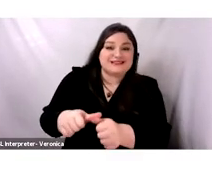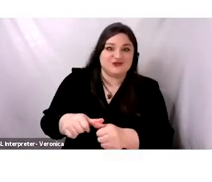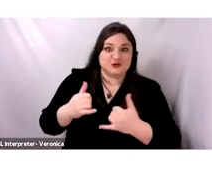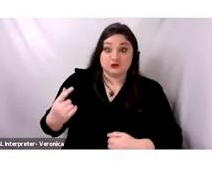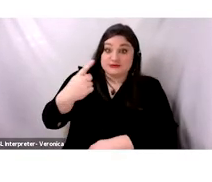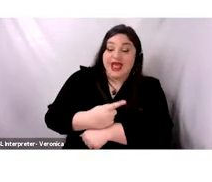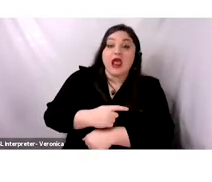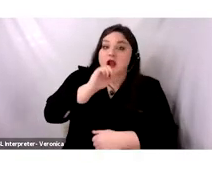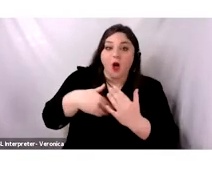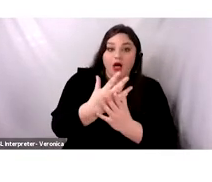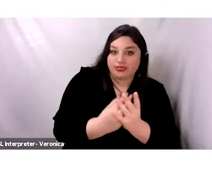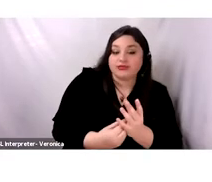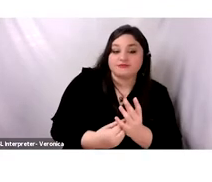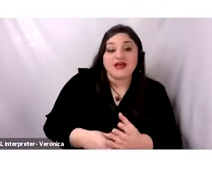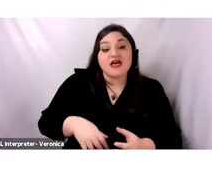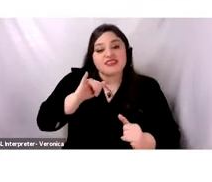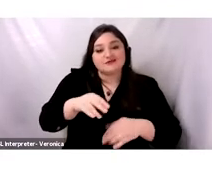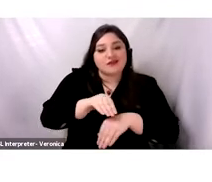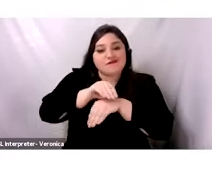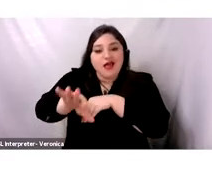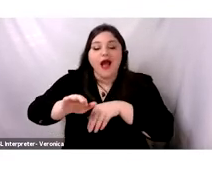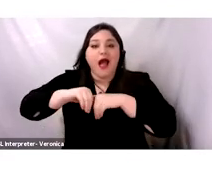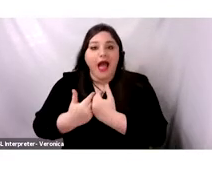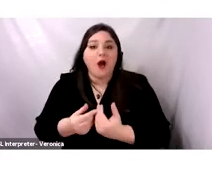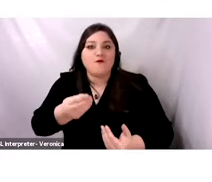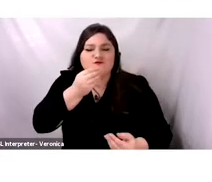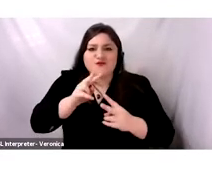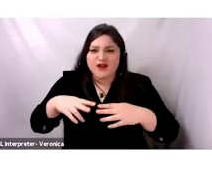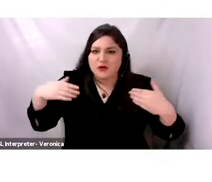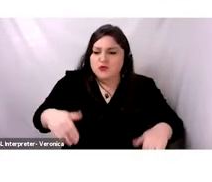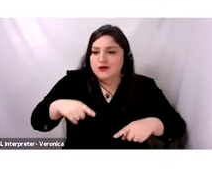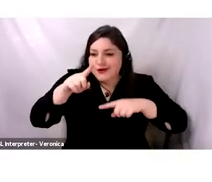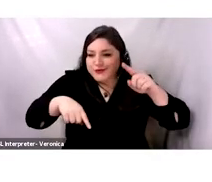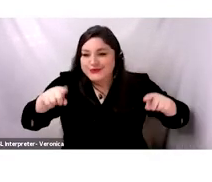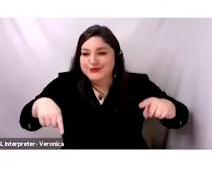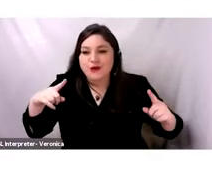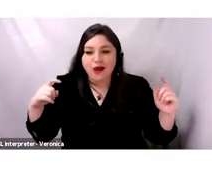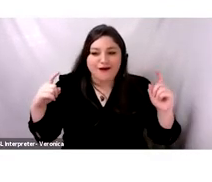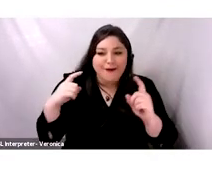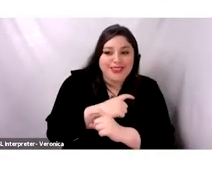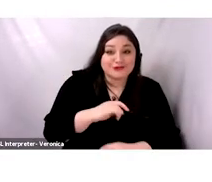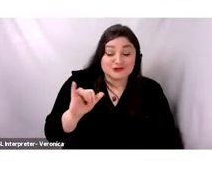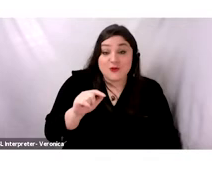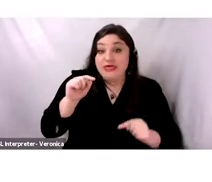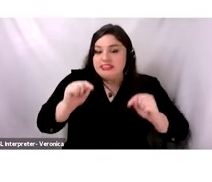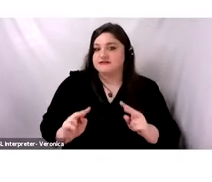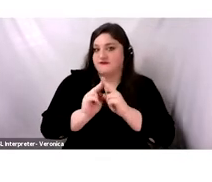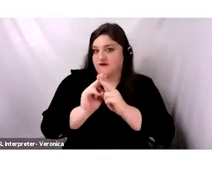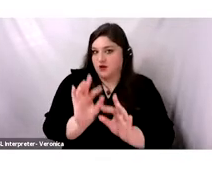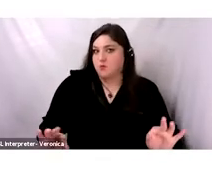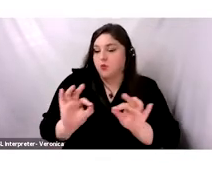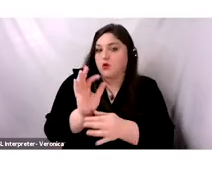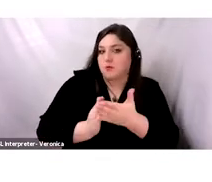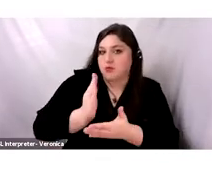how 9th century Baghdadi cuisine was rich and complex. And also, and this is very important, even though if